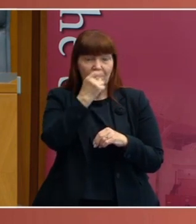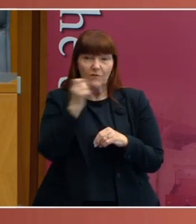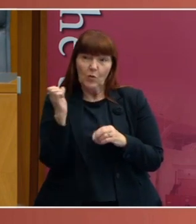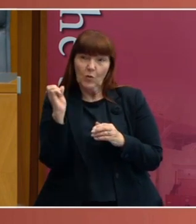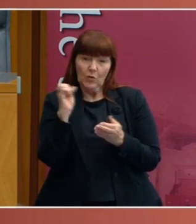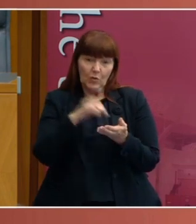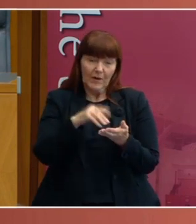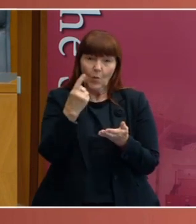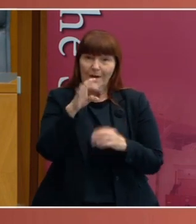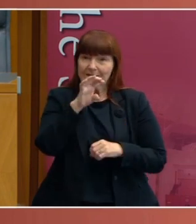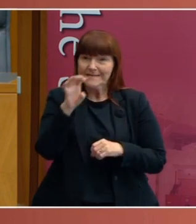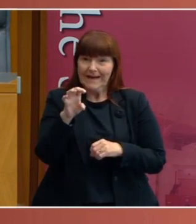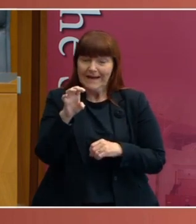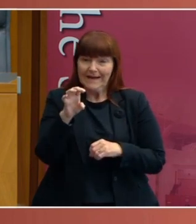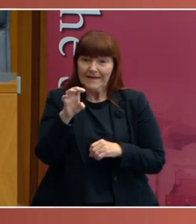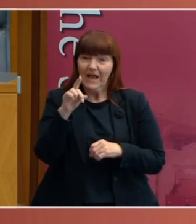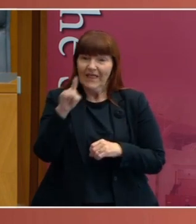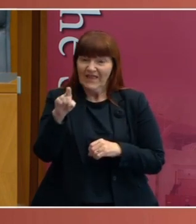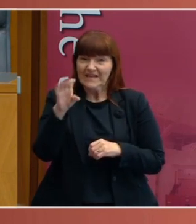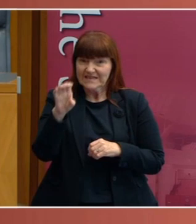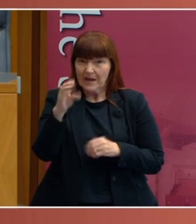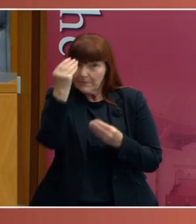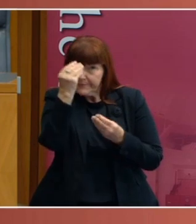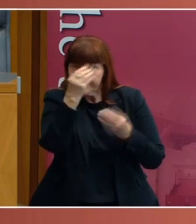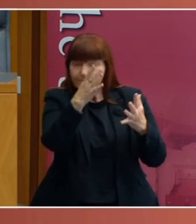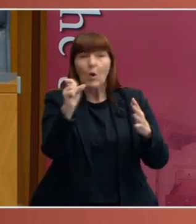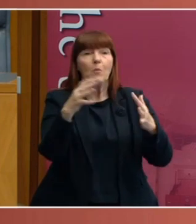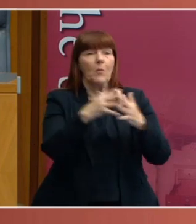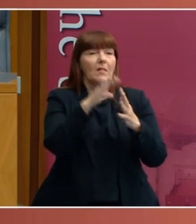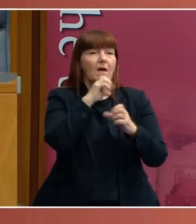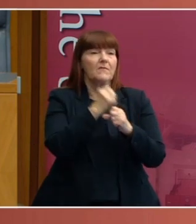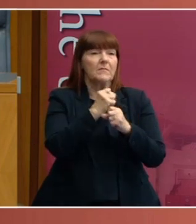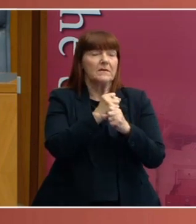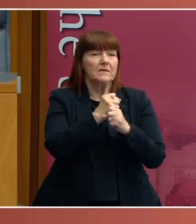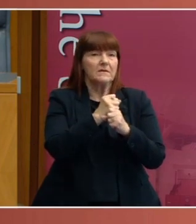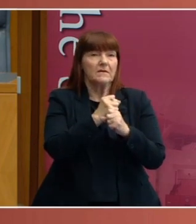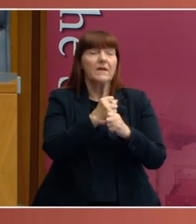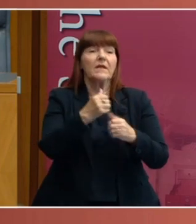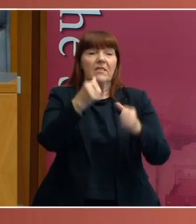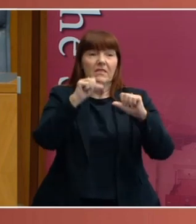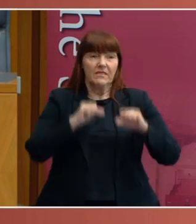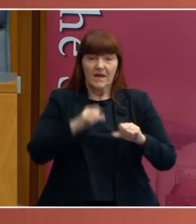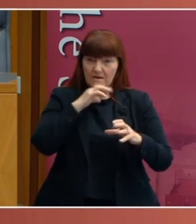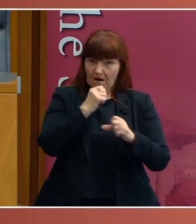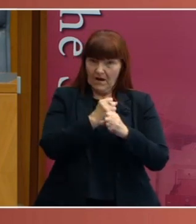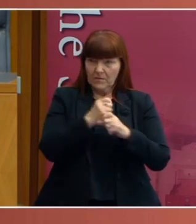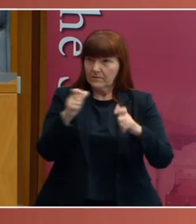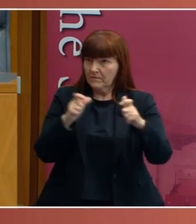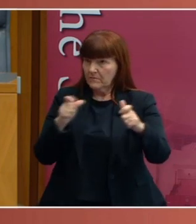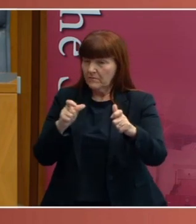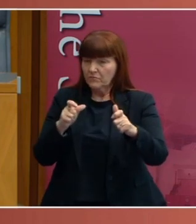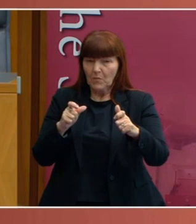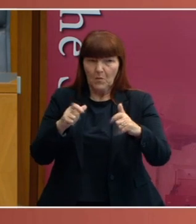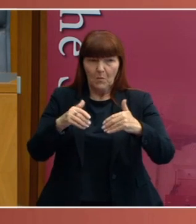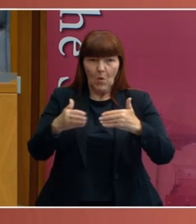the state then had to notify the Commonwealth. The Commonwealth would then take control over the state's borders, closing the